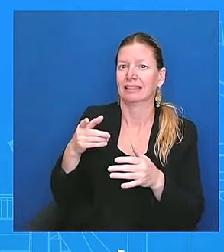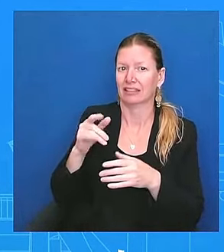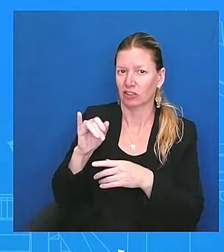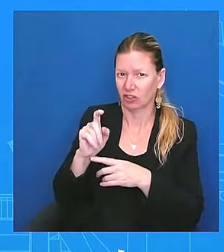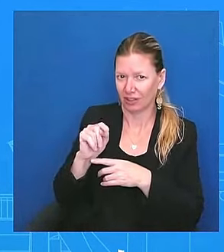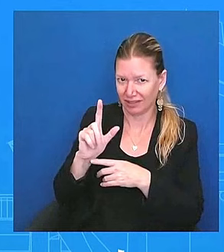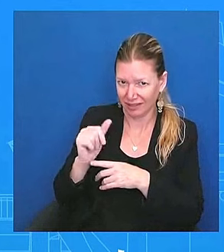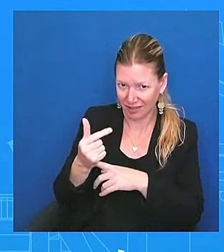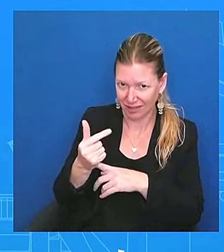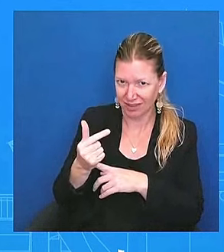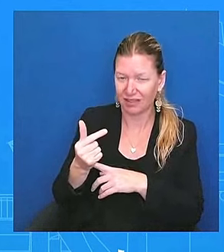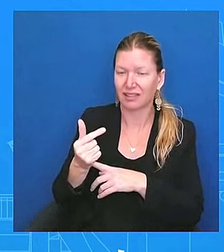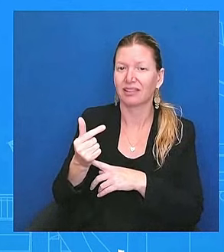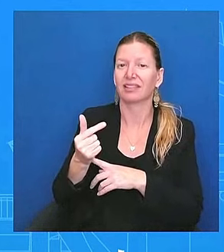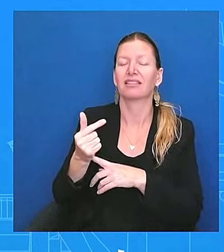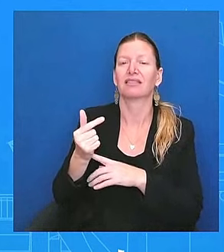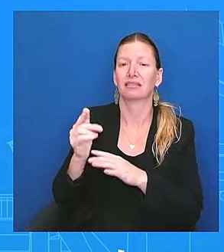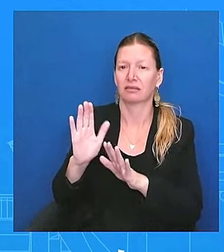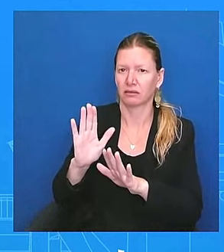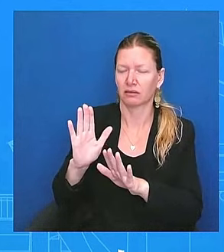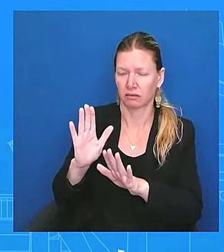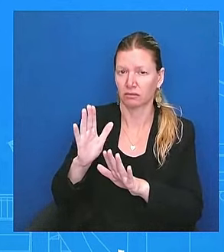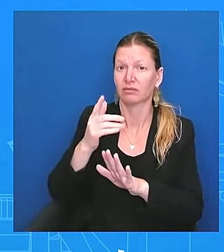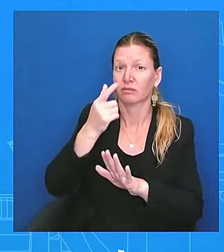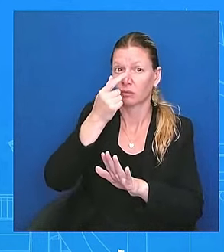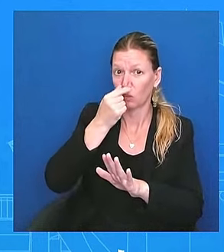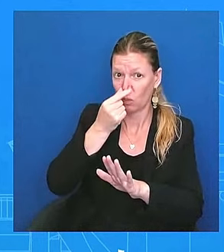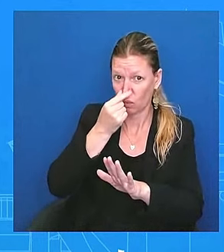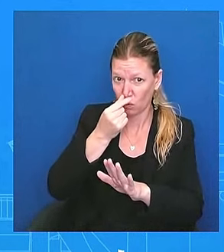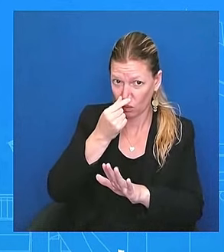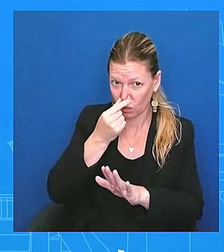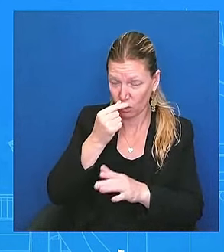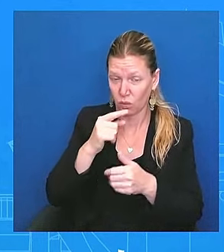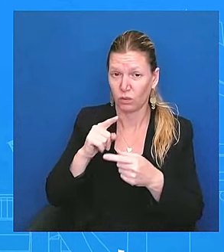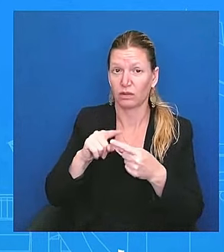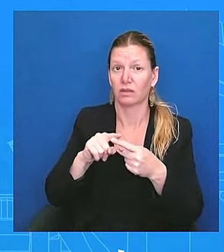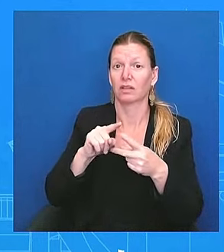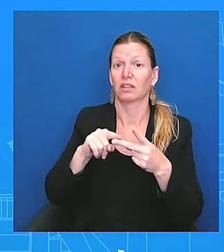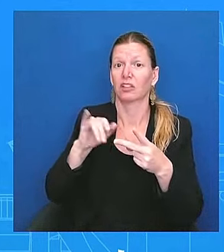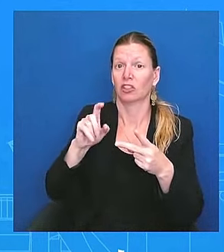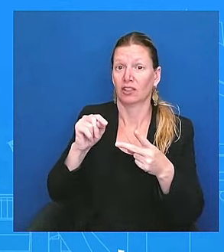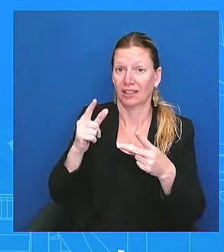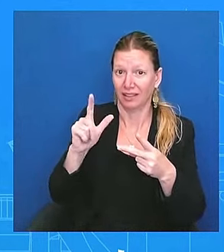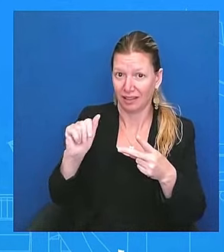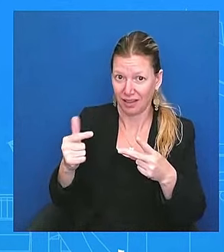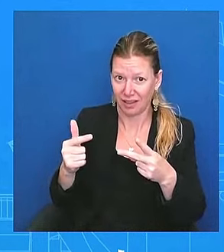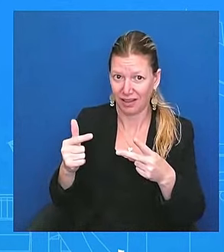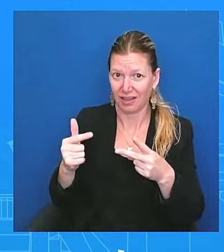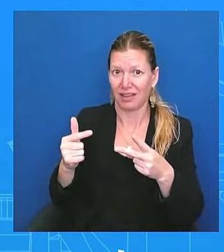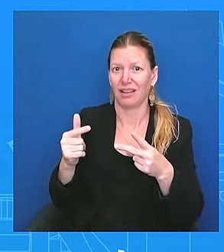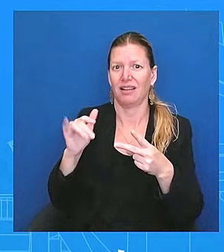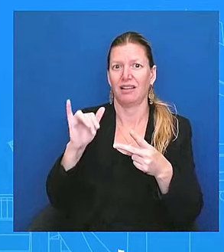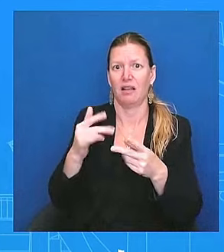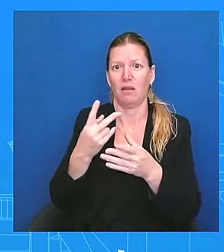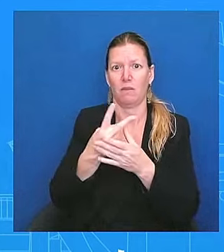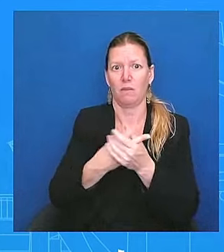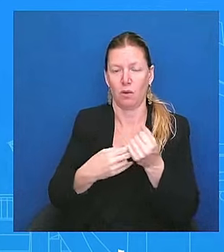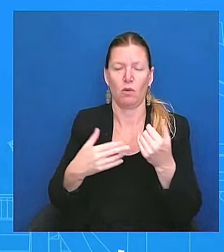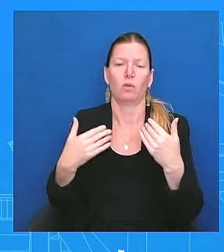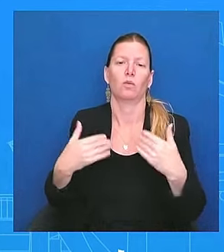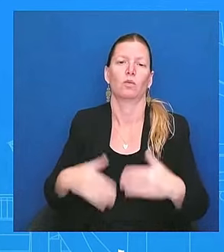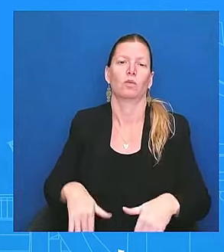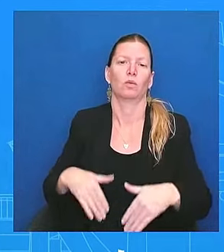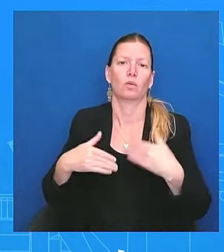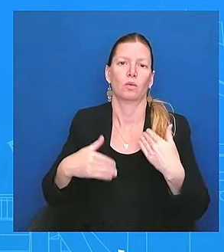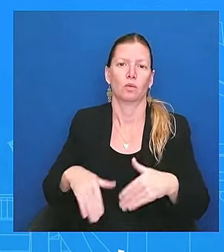There's a jet lag. You combine that. He continues to work on the, with, for the American people day in and day out, around the clock.